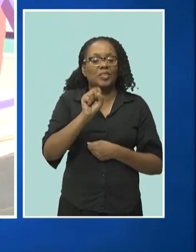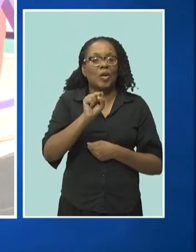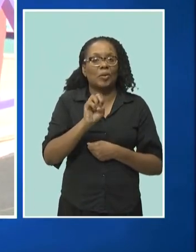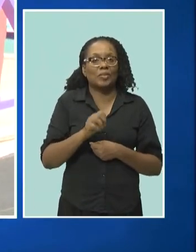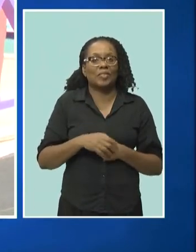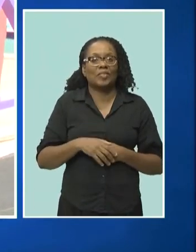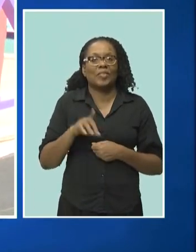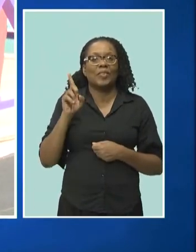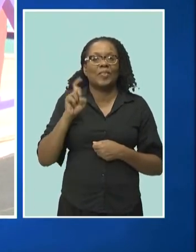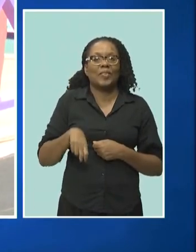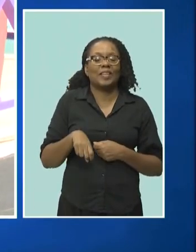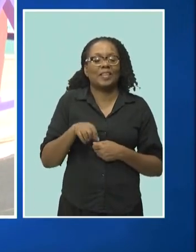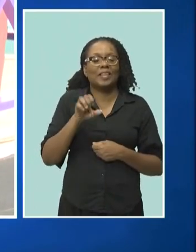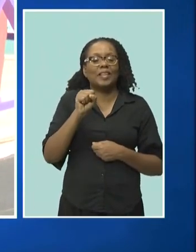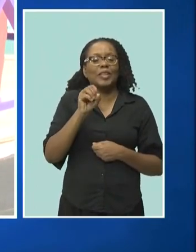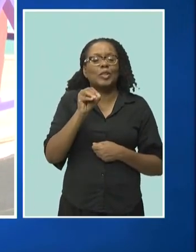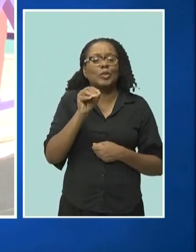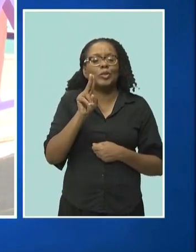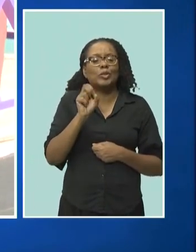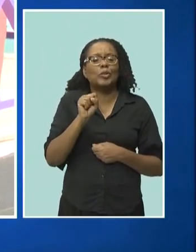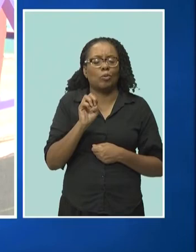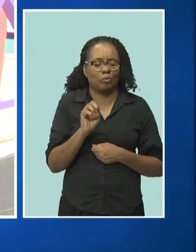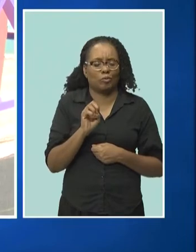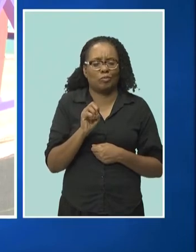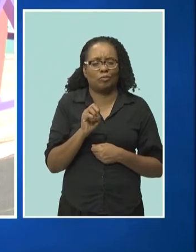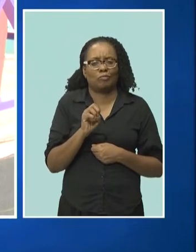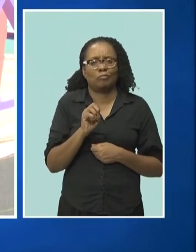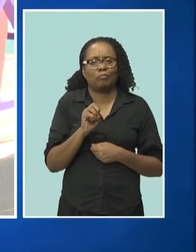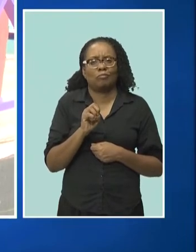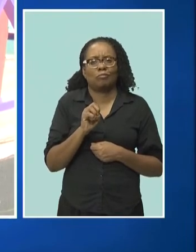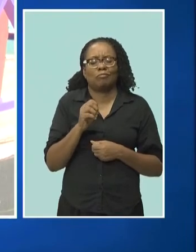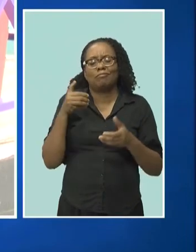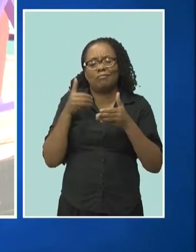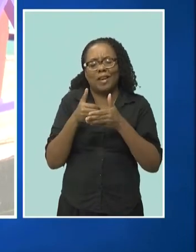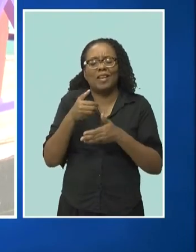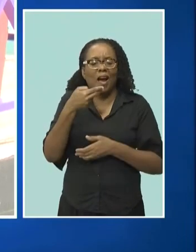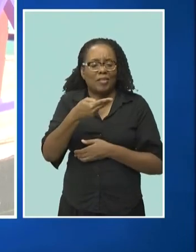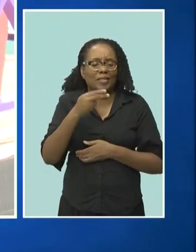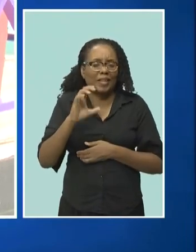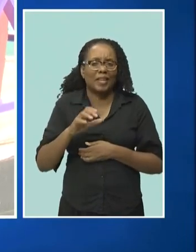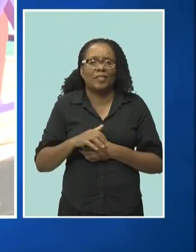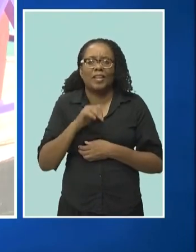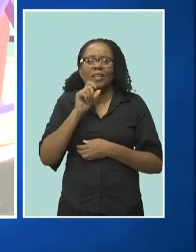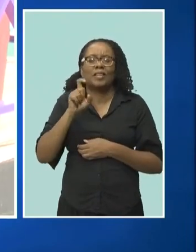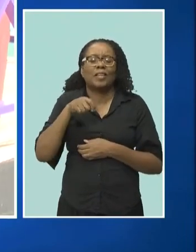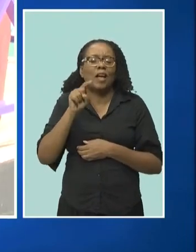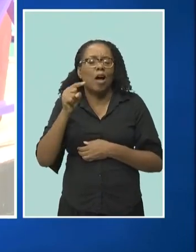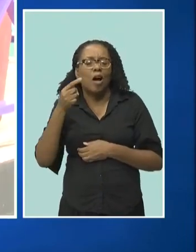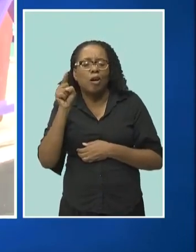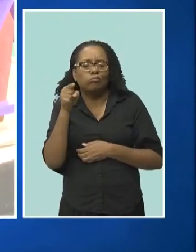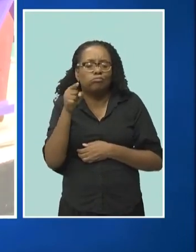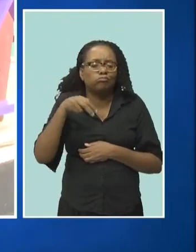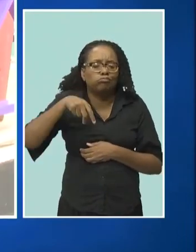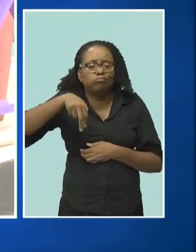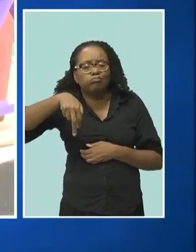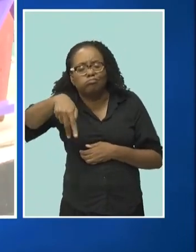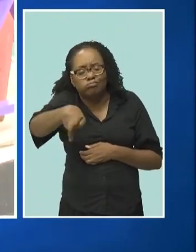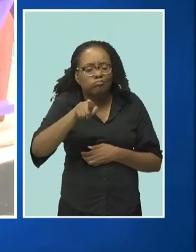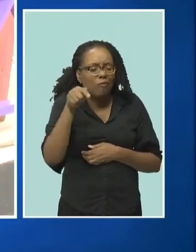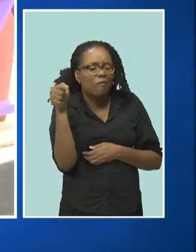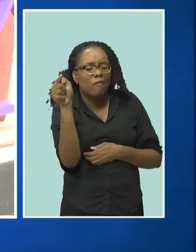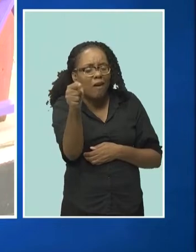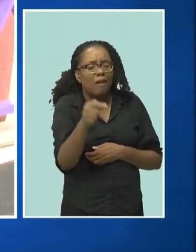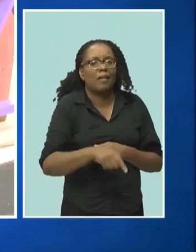South Coast at Harrison's Cave. No longer do we need to travel down the road. But indeed,